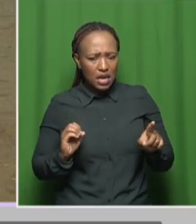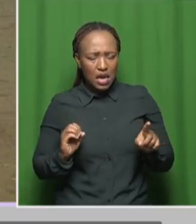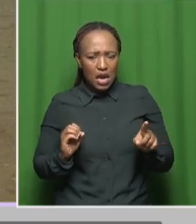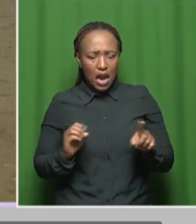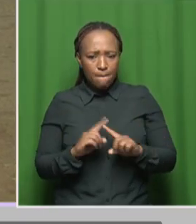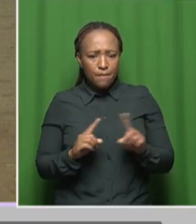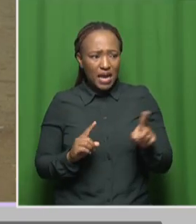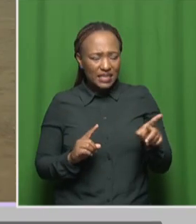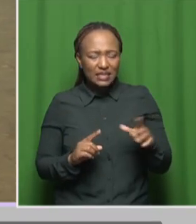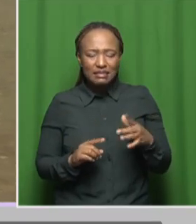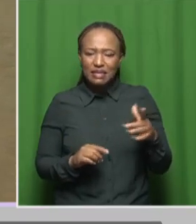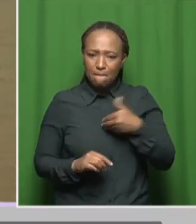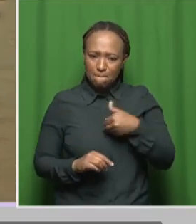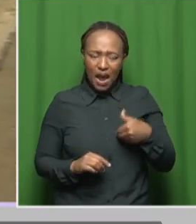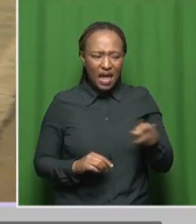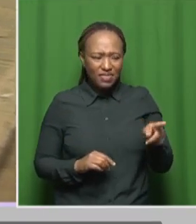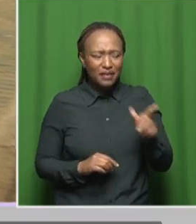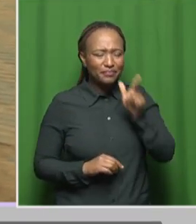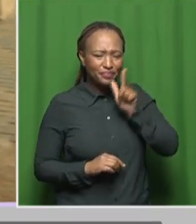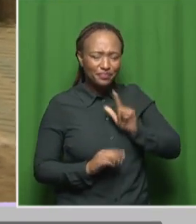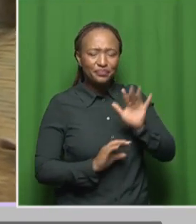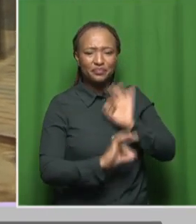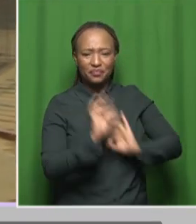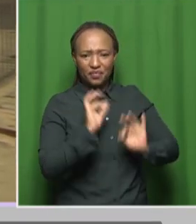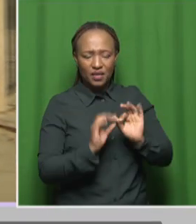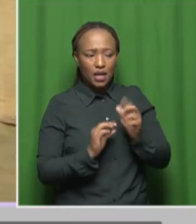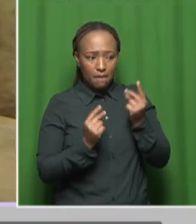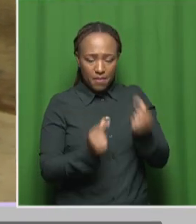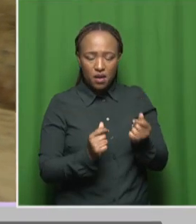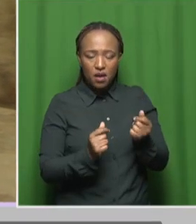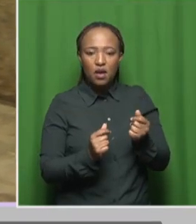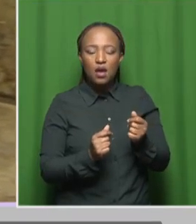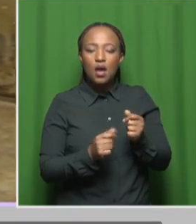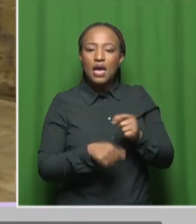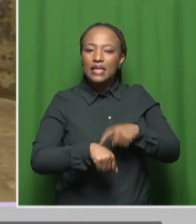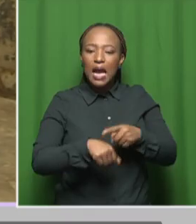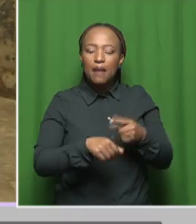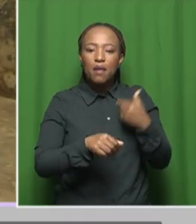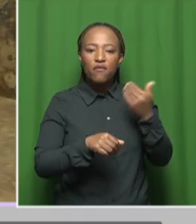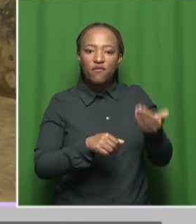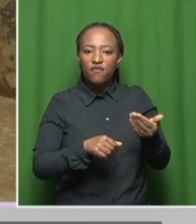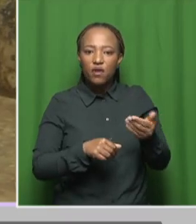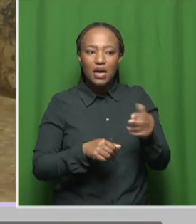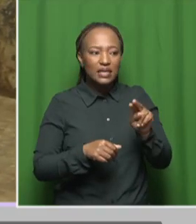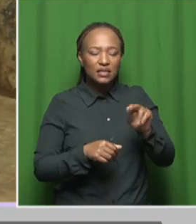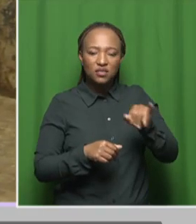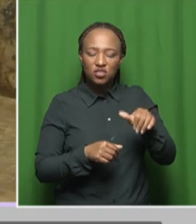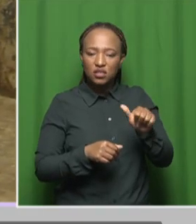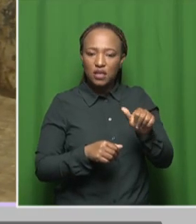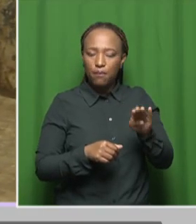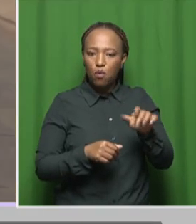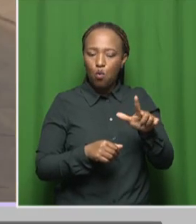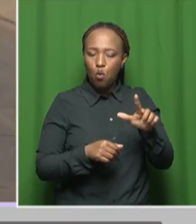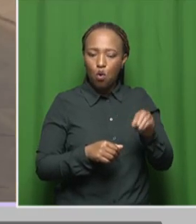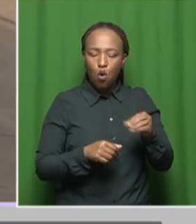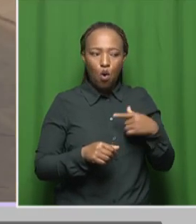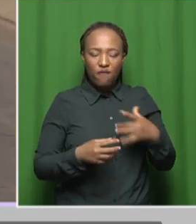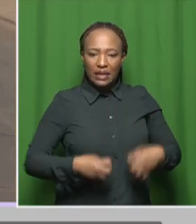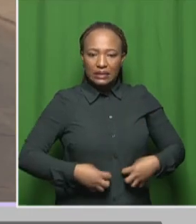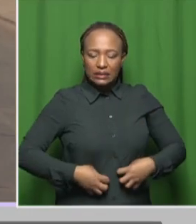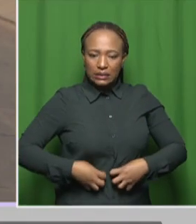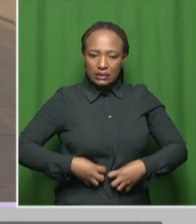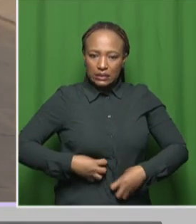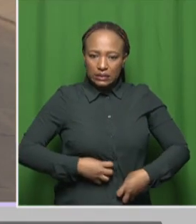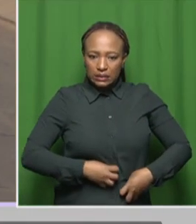vulnerably, Lien, that immediately, a few moments after that, Njabuno started complaining about having stomach